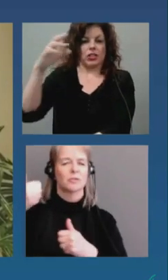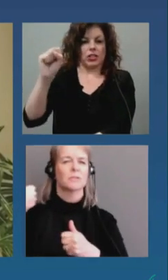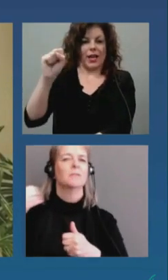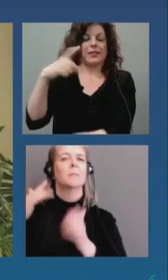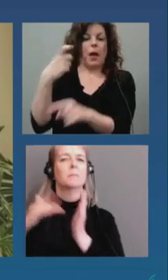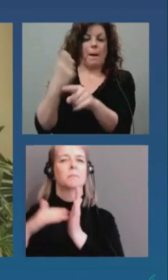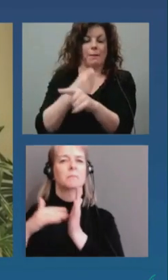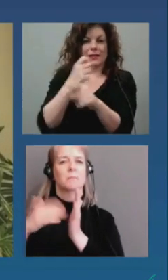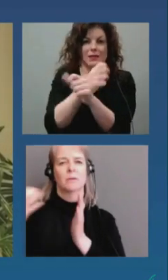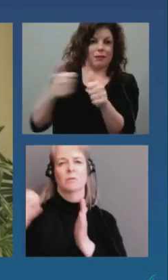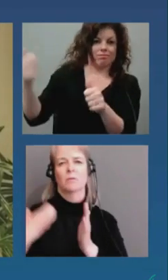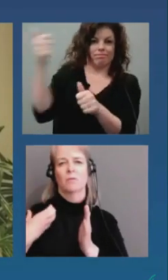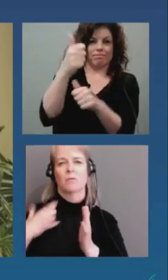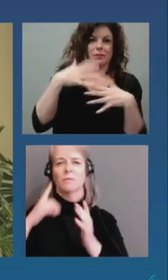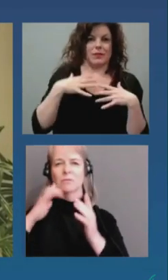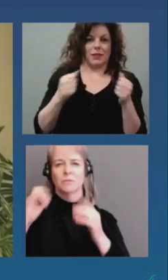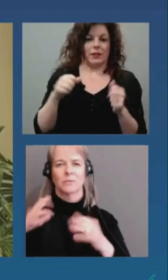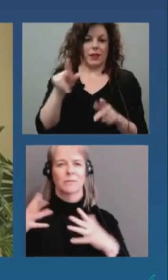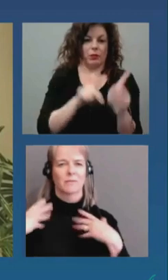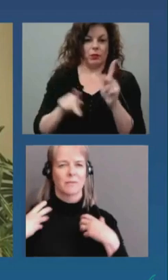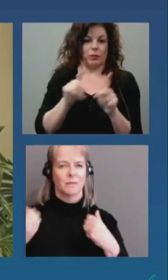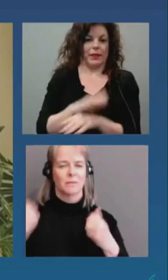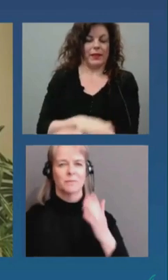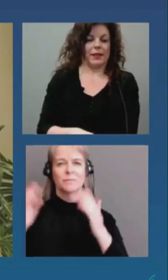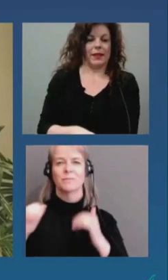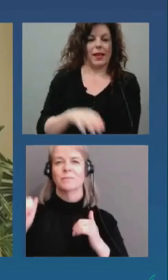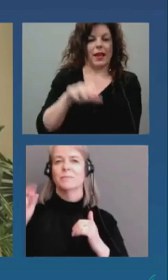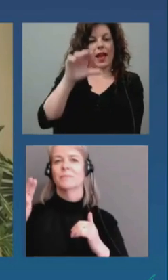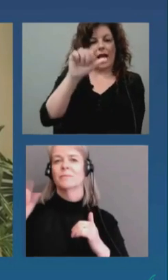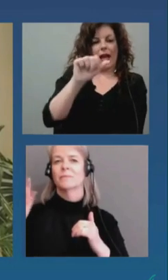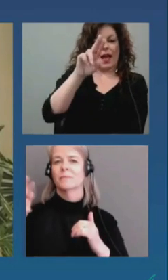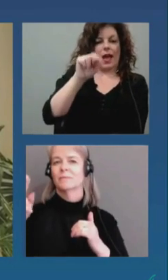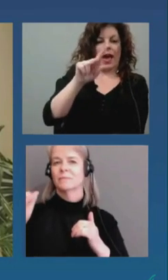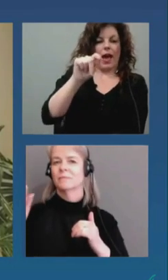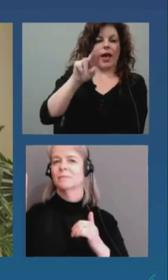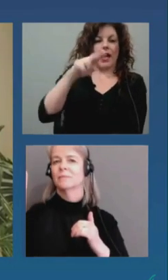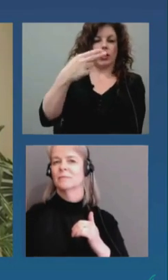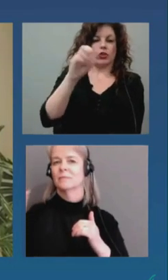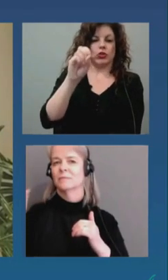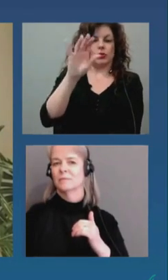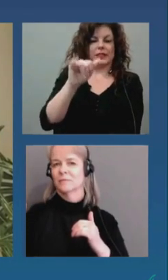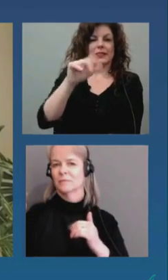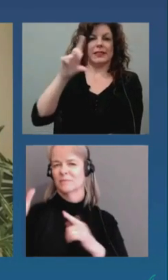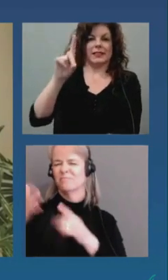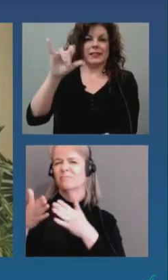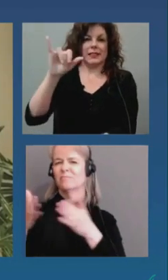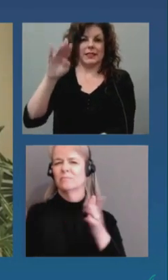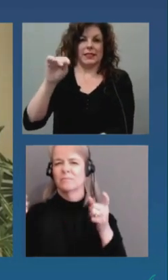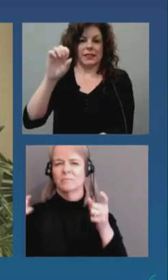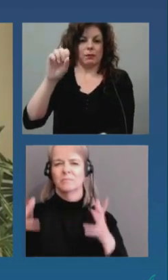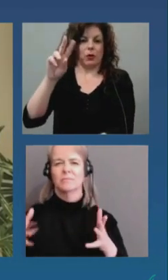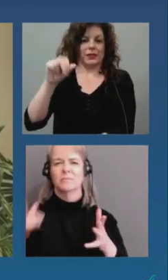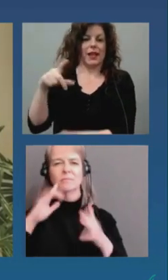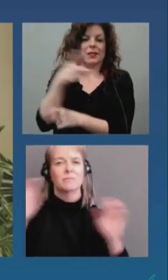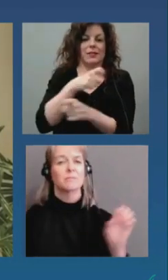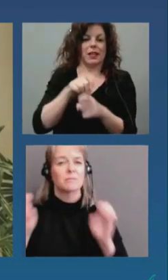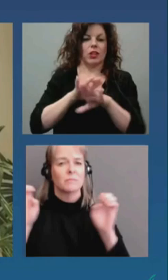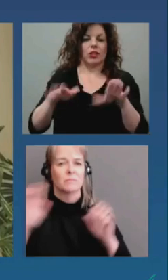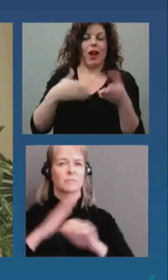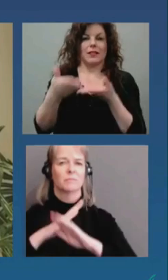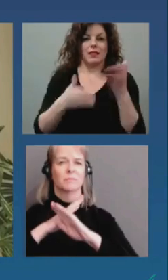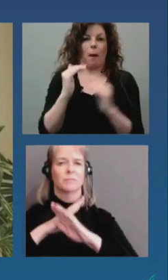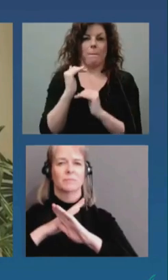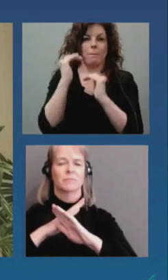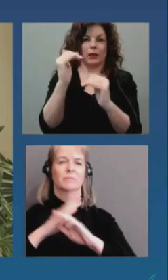Médecins-Chefs en Santé Publique, and Anthony De Monte, General Manager of Emergency and Protective Services, Director General des Services de